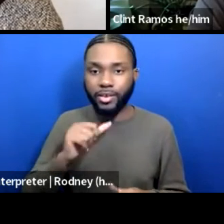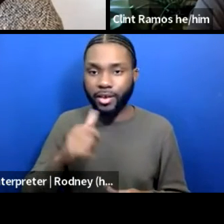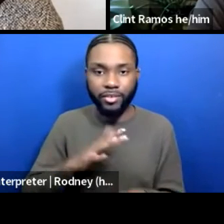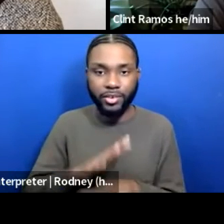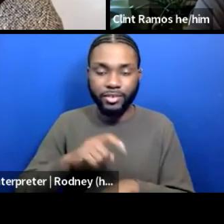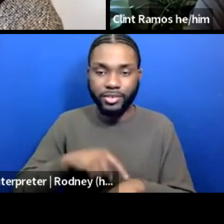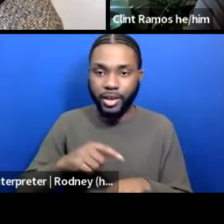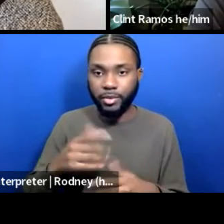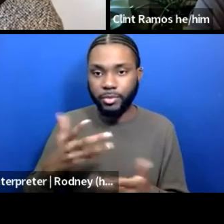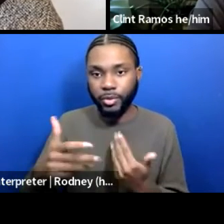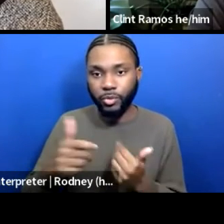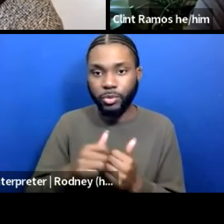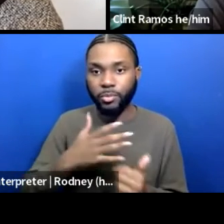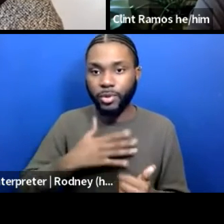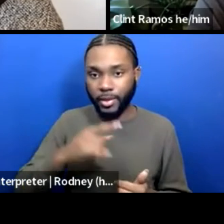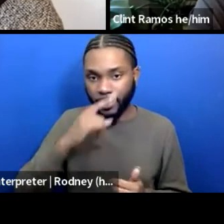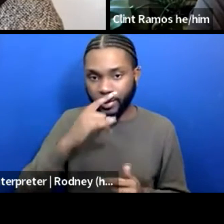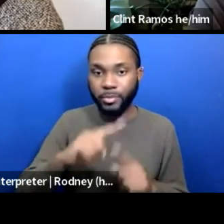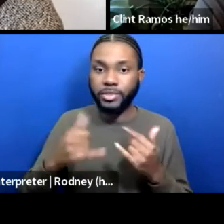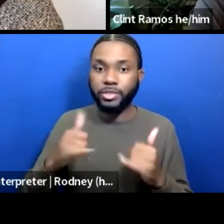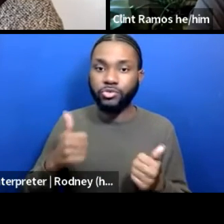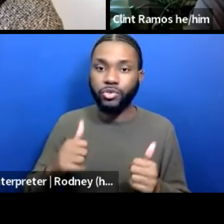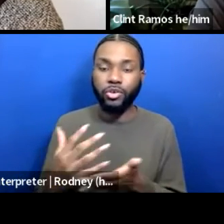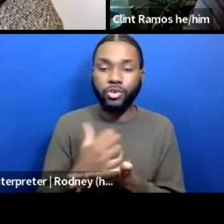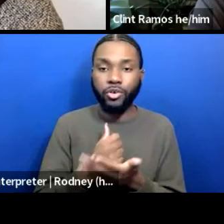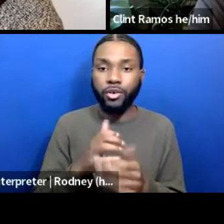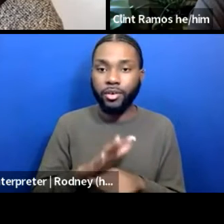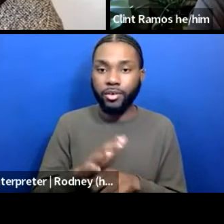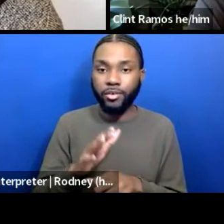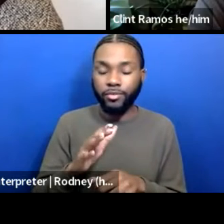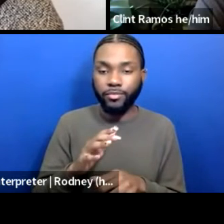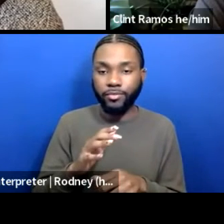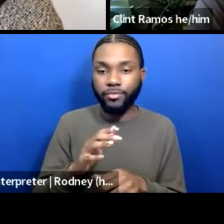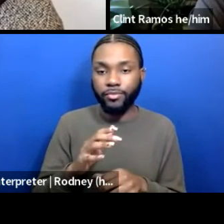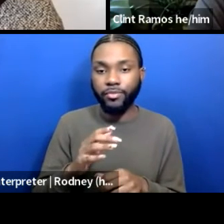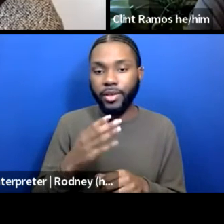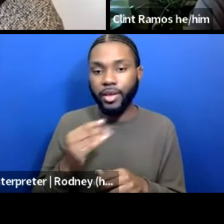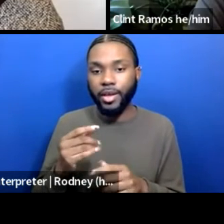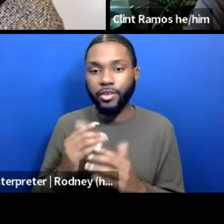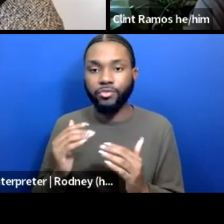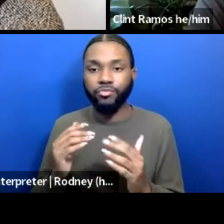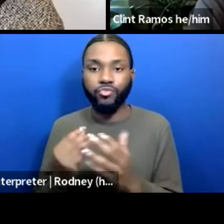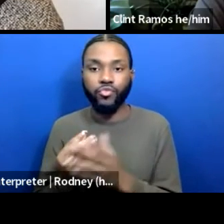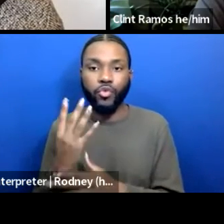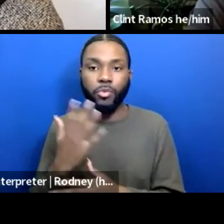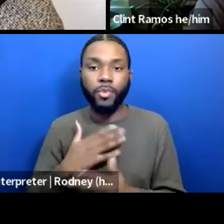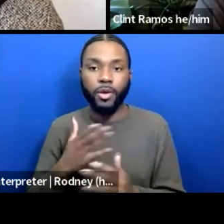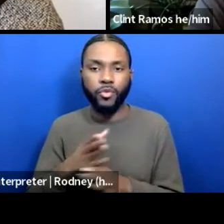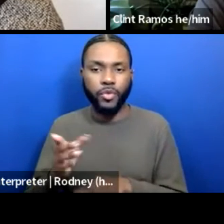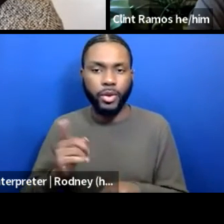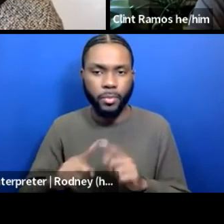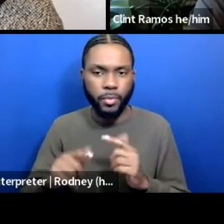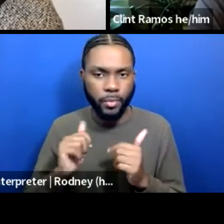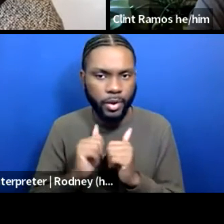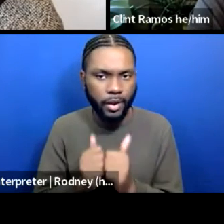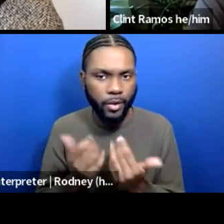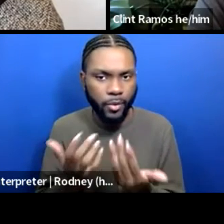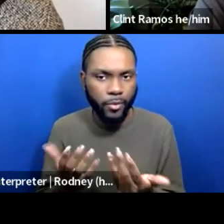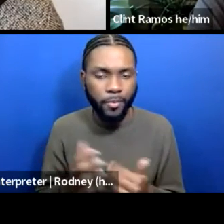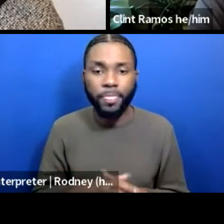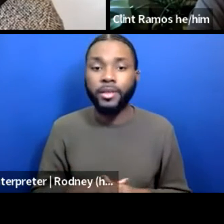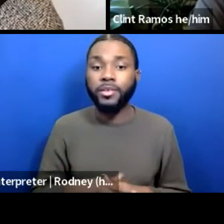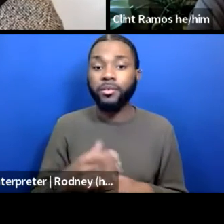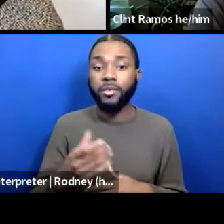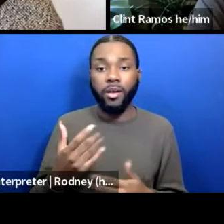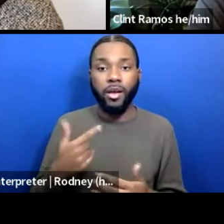still making a living and grow my career, but how? And I just want to offer that so much of this is